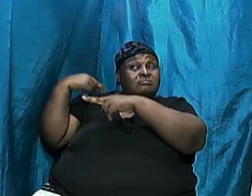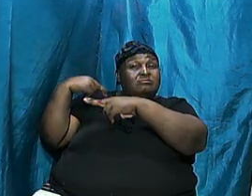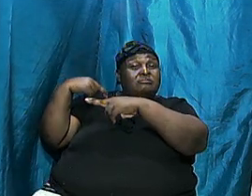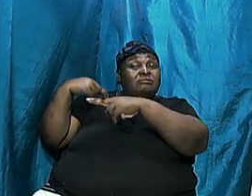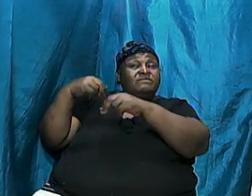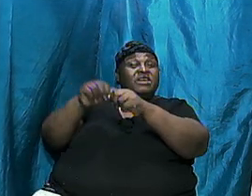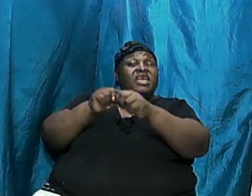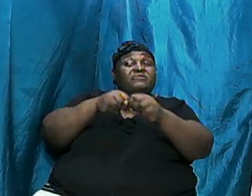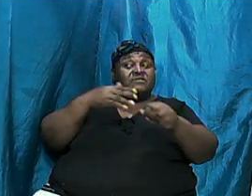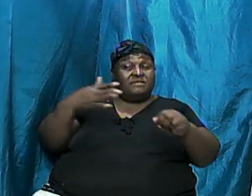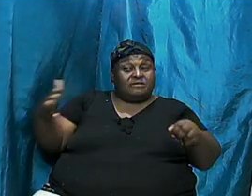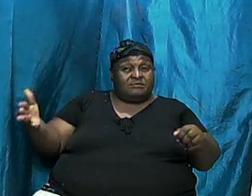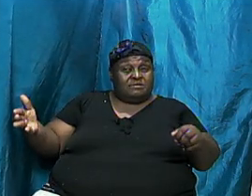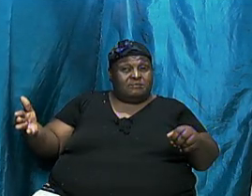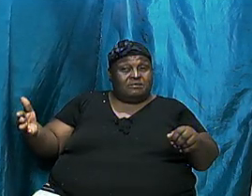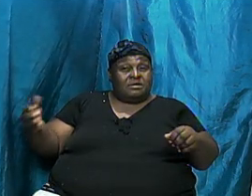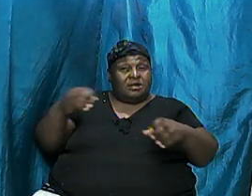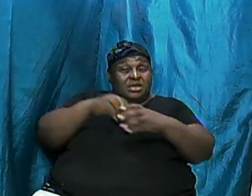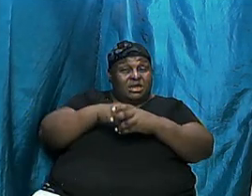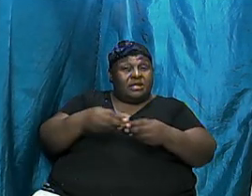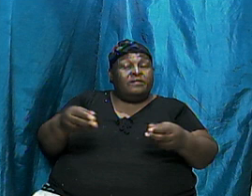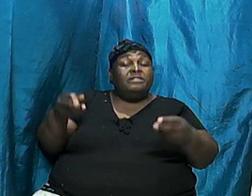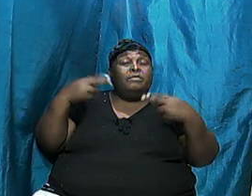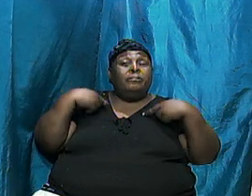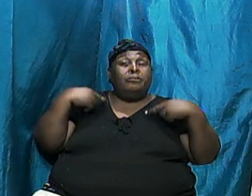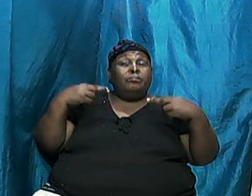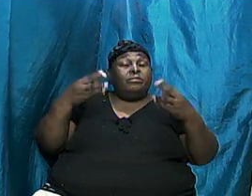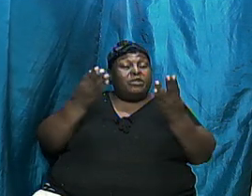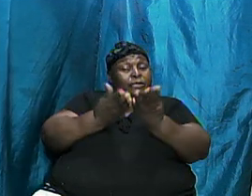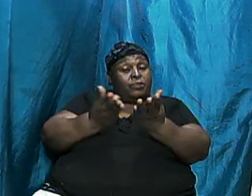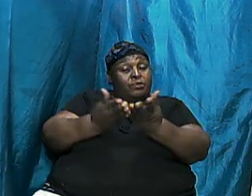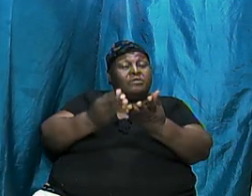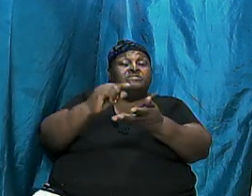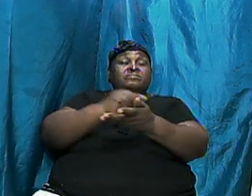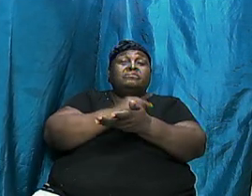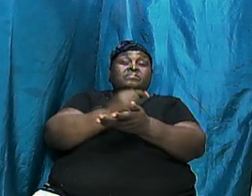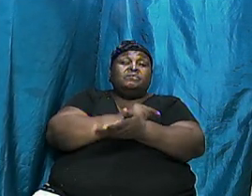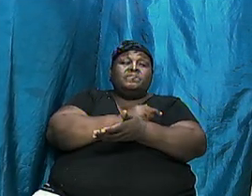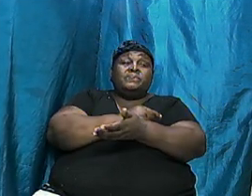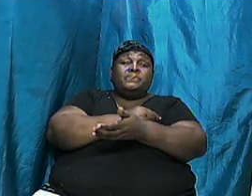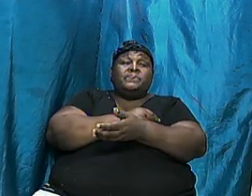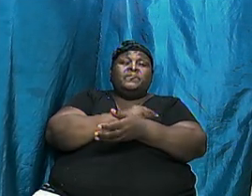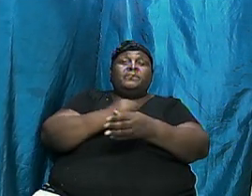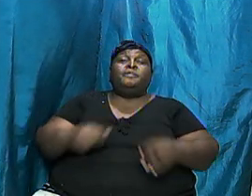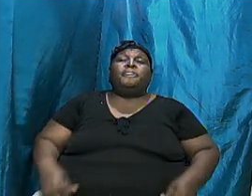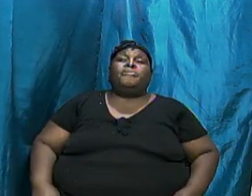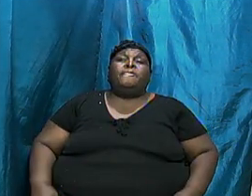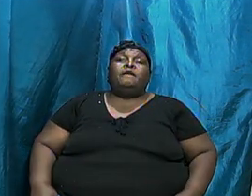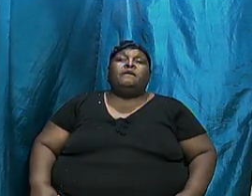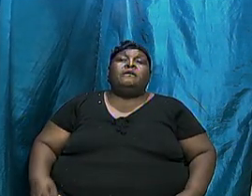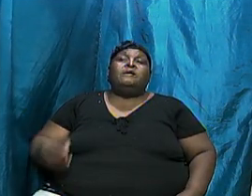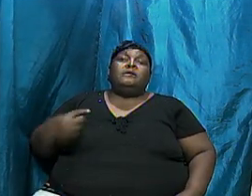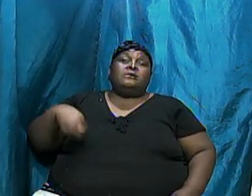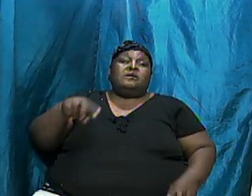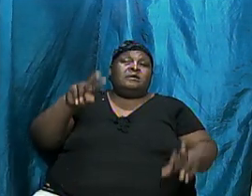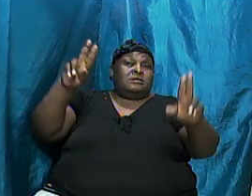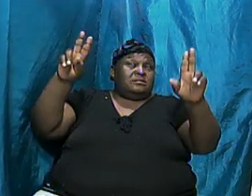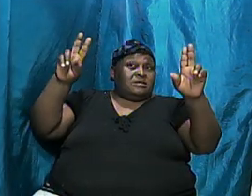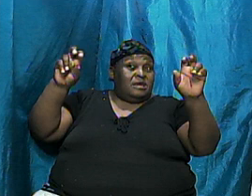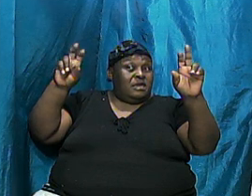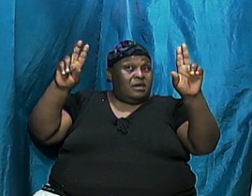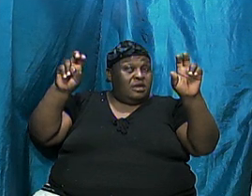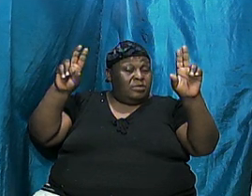Now, we had highlighted the different themes from a historical